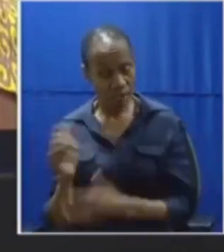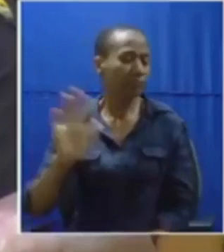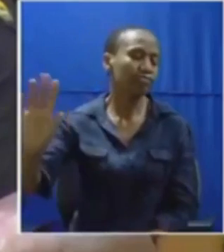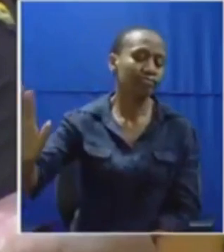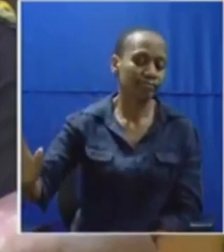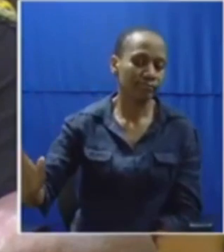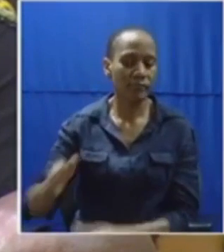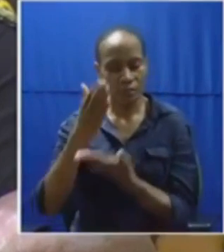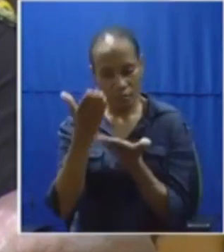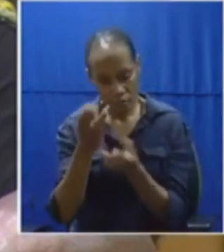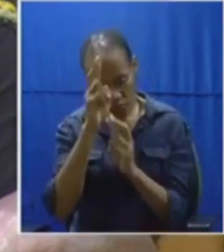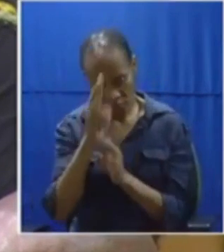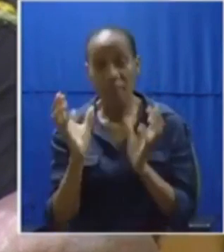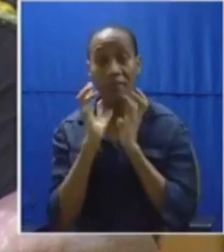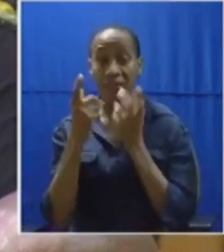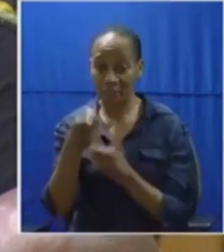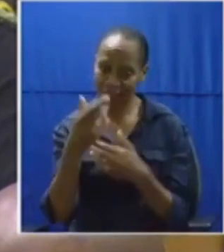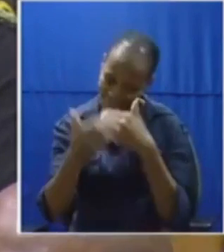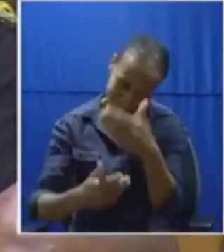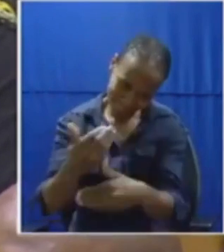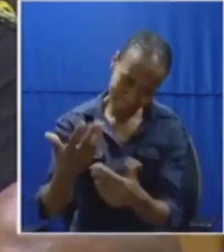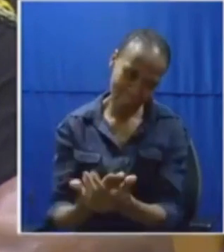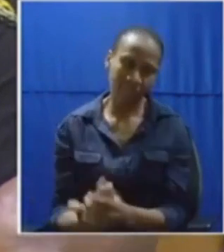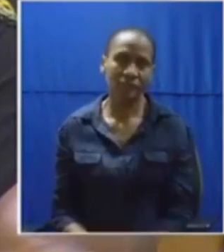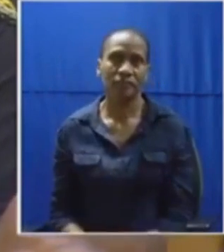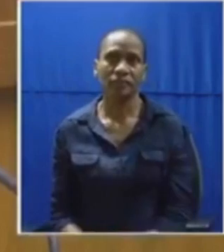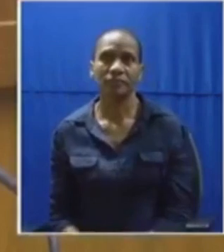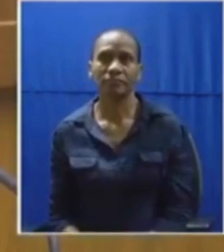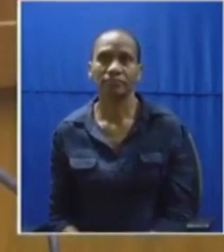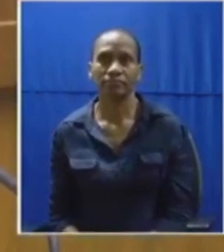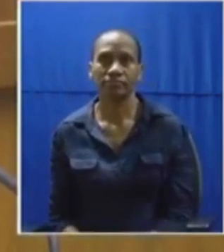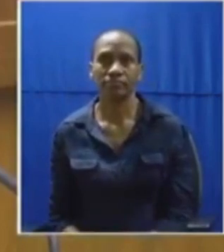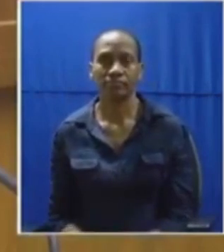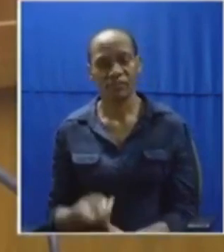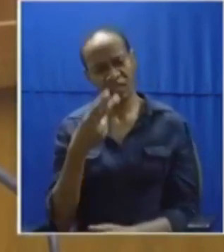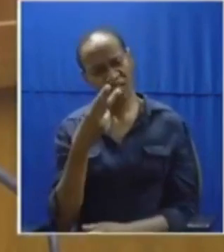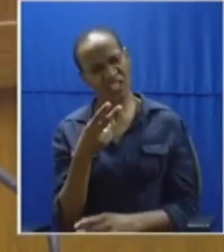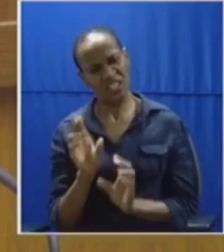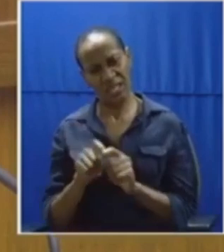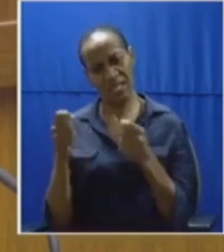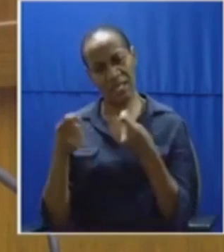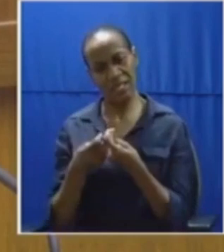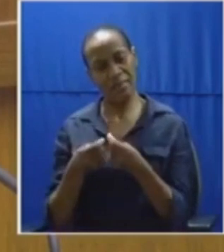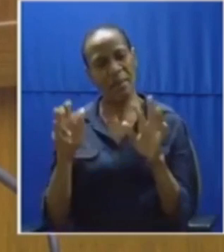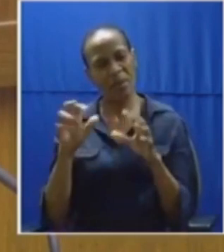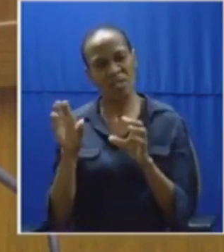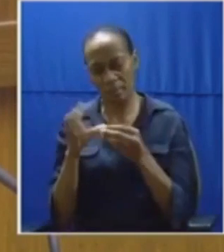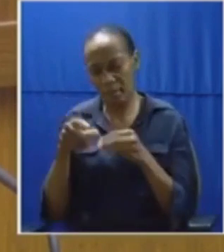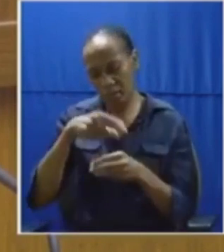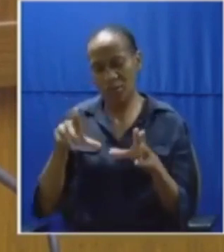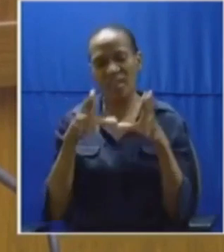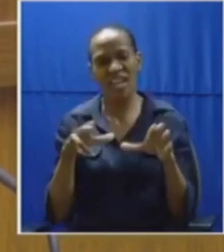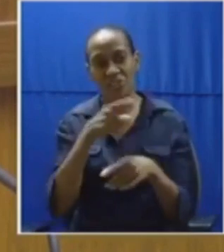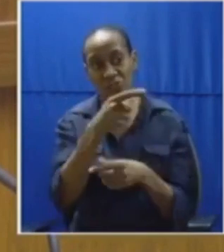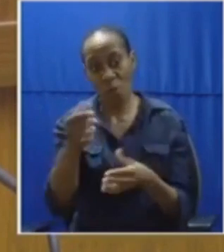Honorable Malema, please proceed. I see you brought the aid team of old age arrangements to come and defend you here today.